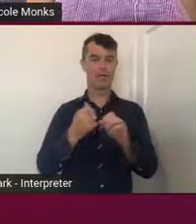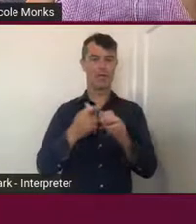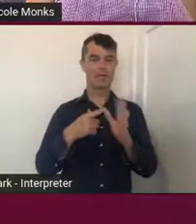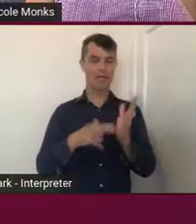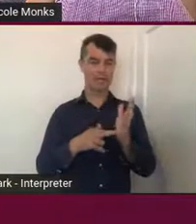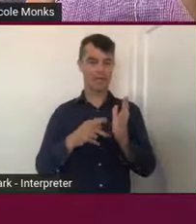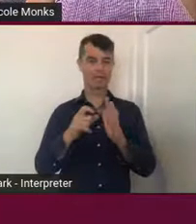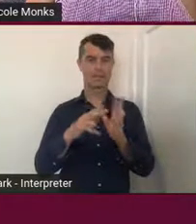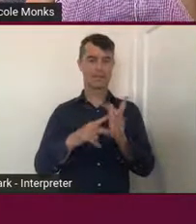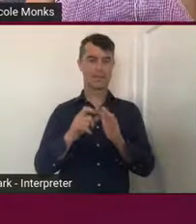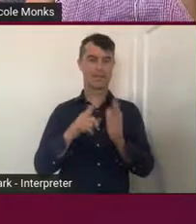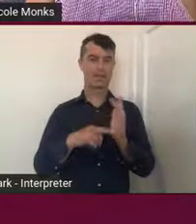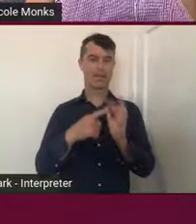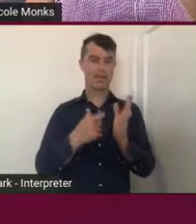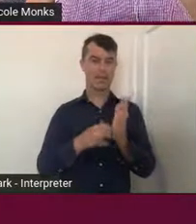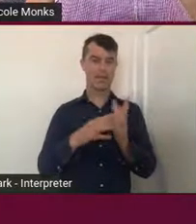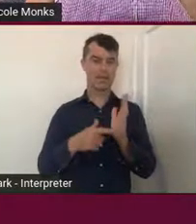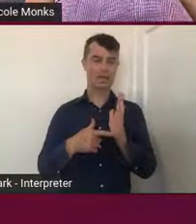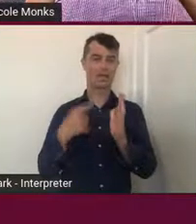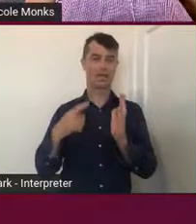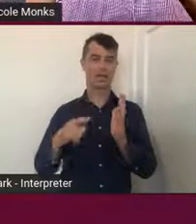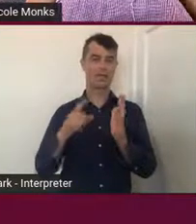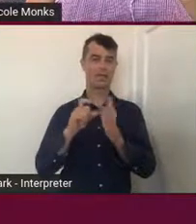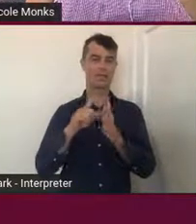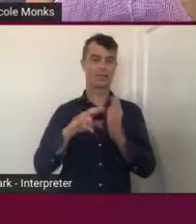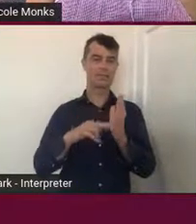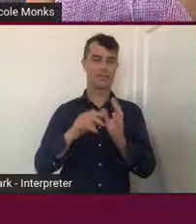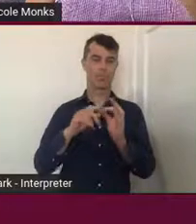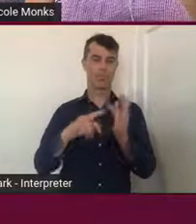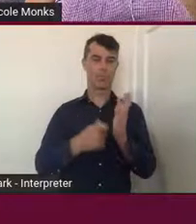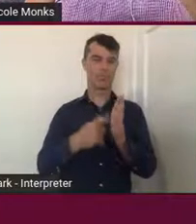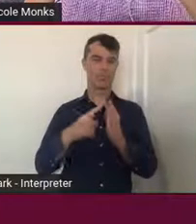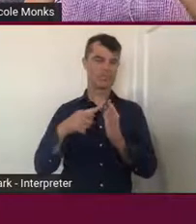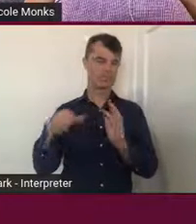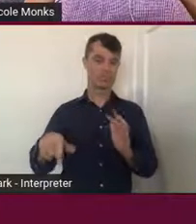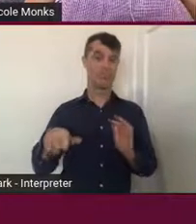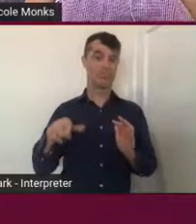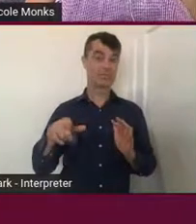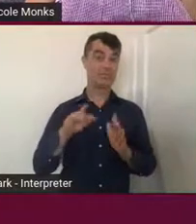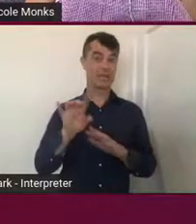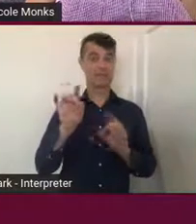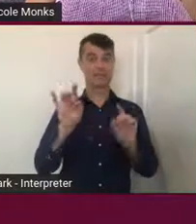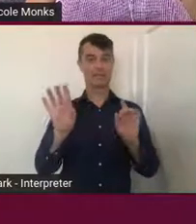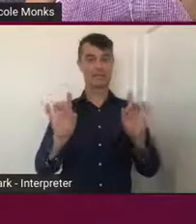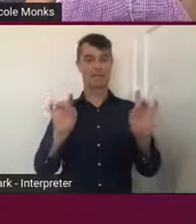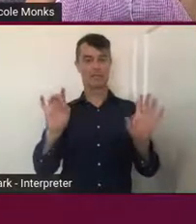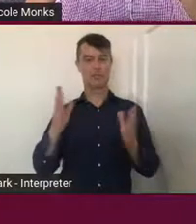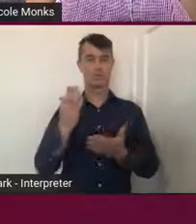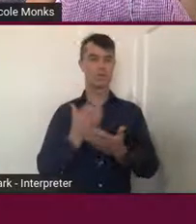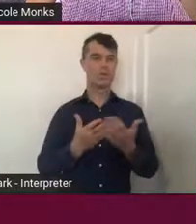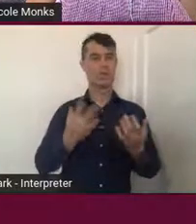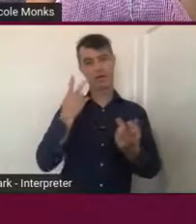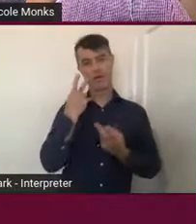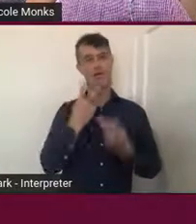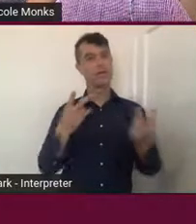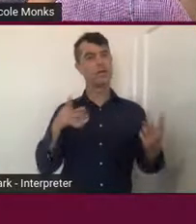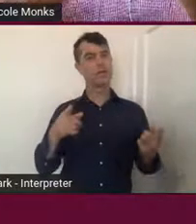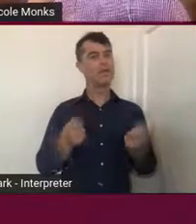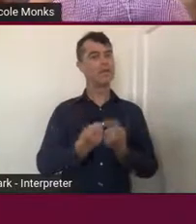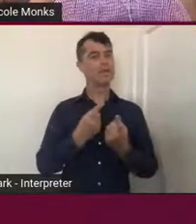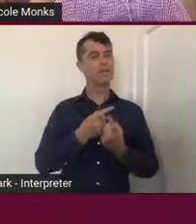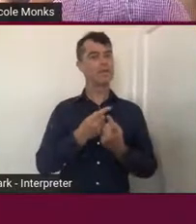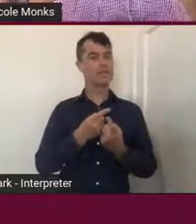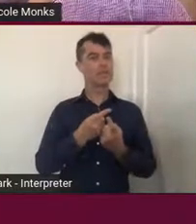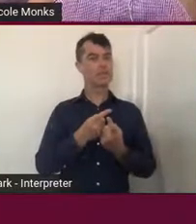So, this one was about star stories and, again, just making visible those things that are right